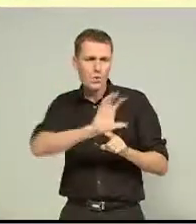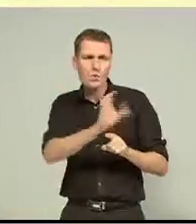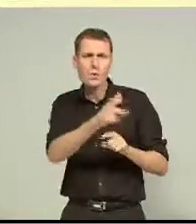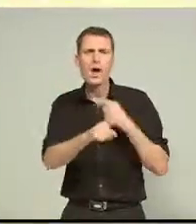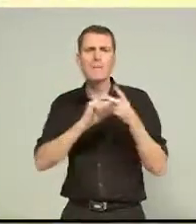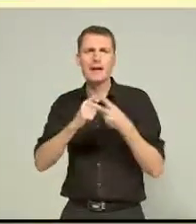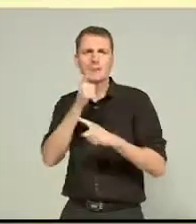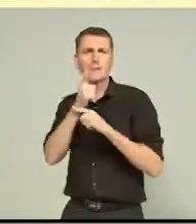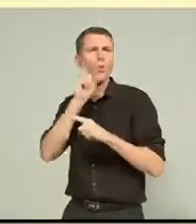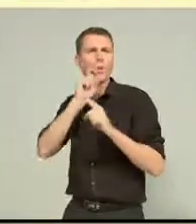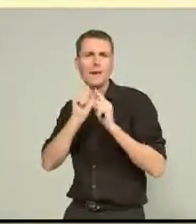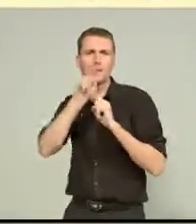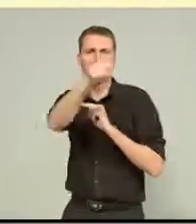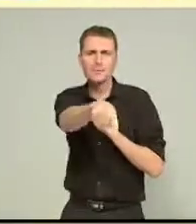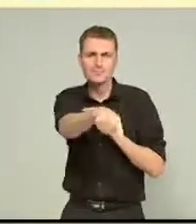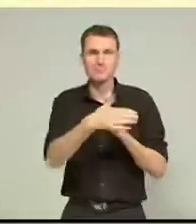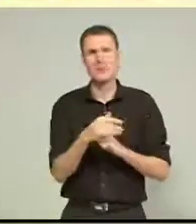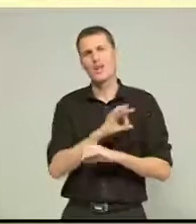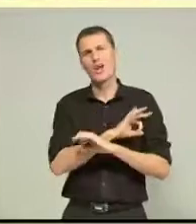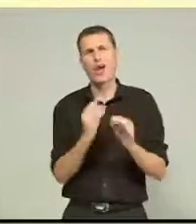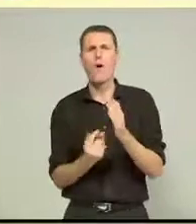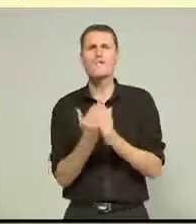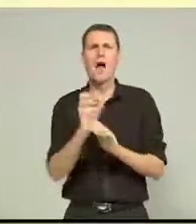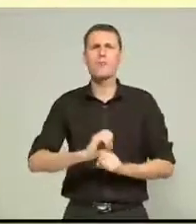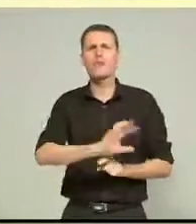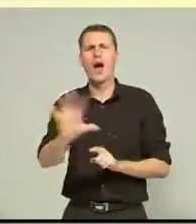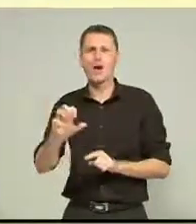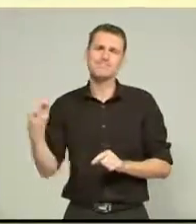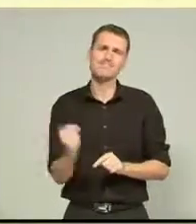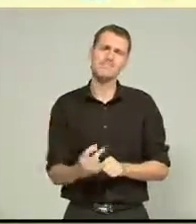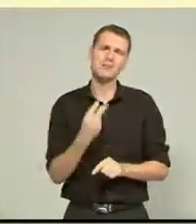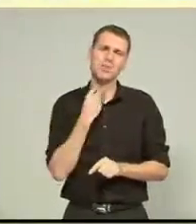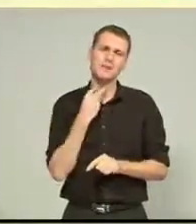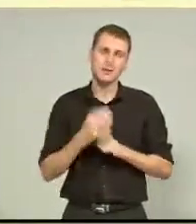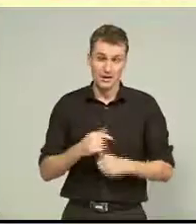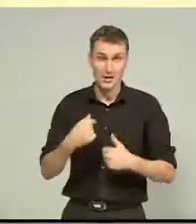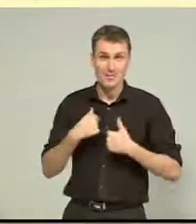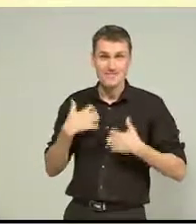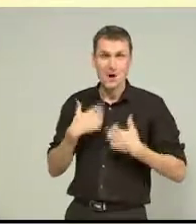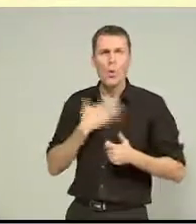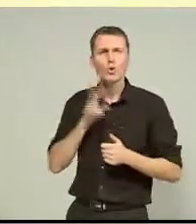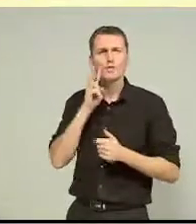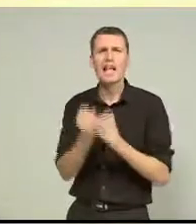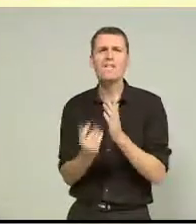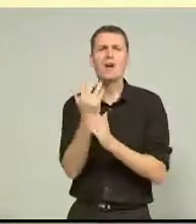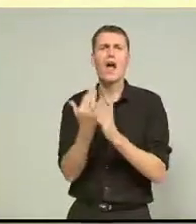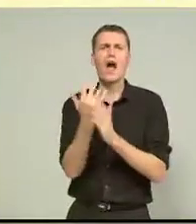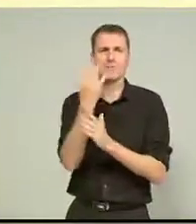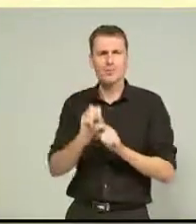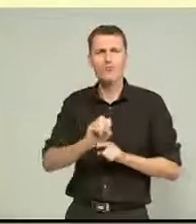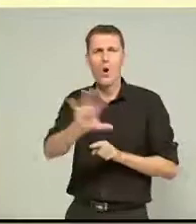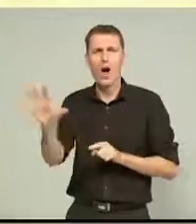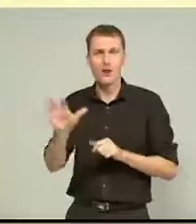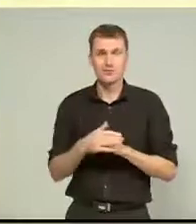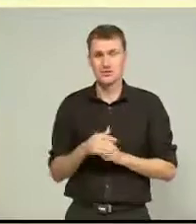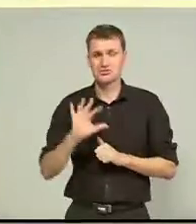Pretty cool. The lack of flamethrowers was disappointing. Yeah, I was down to see a flamethrower, eh? But, well, maybe some,